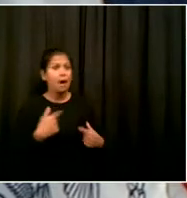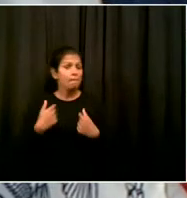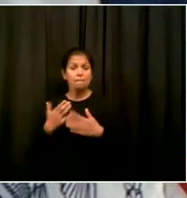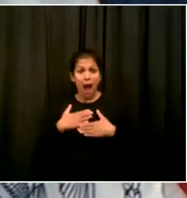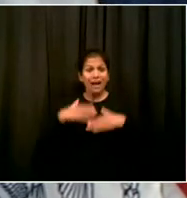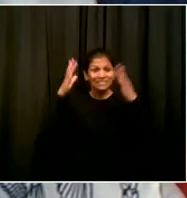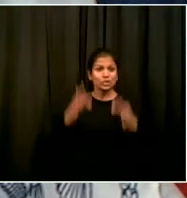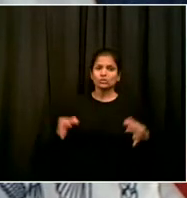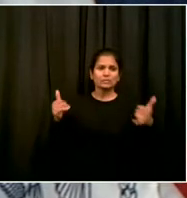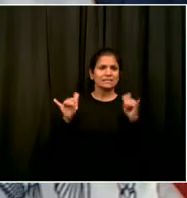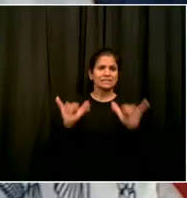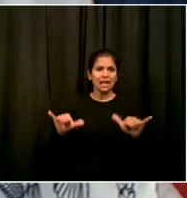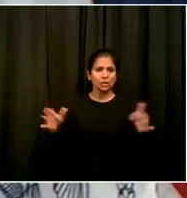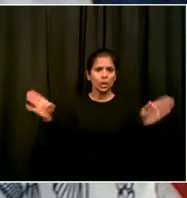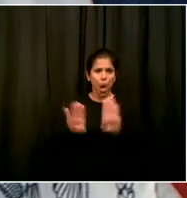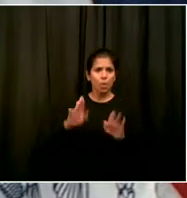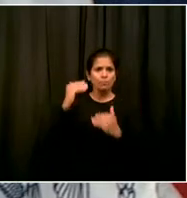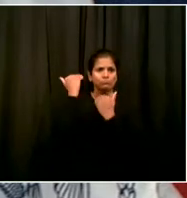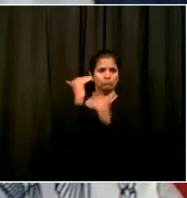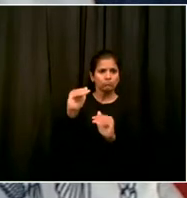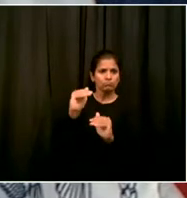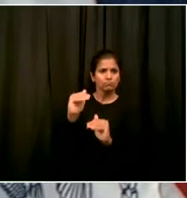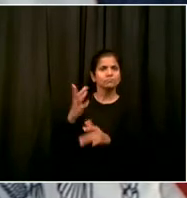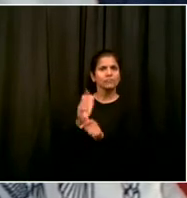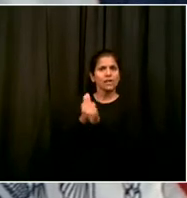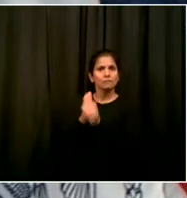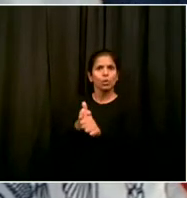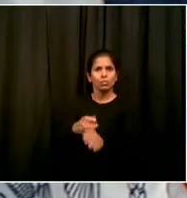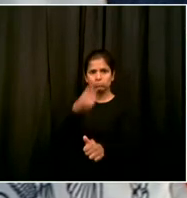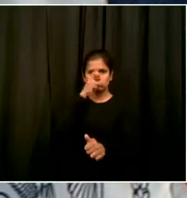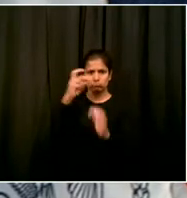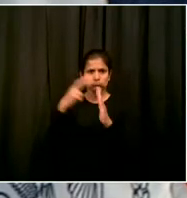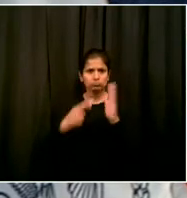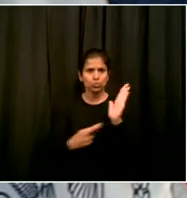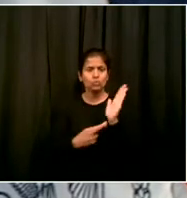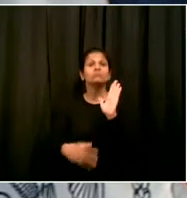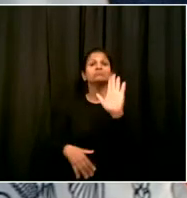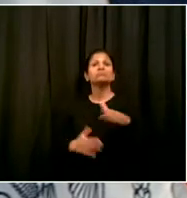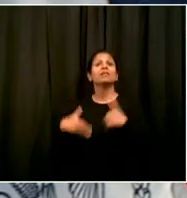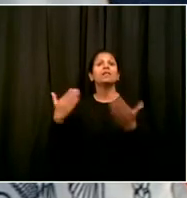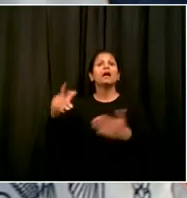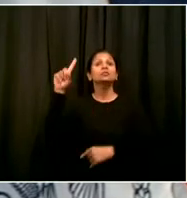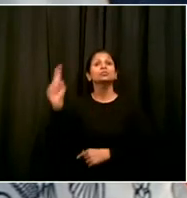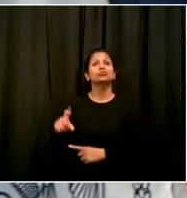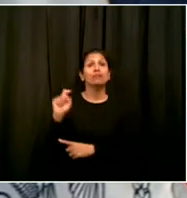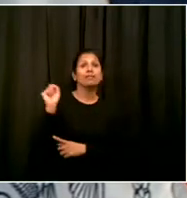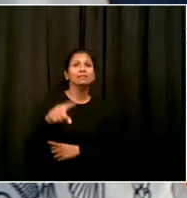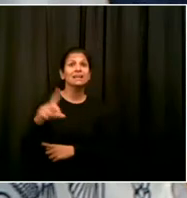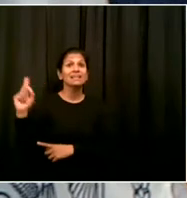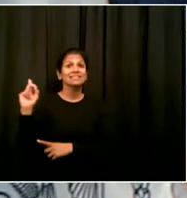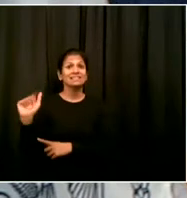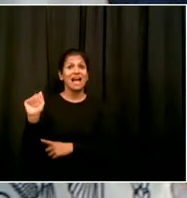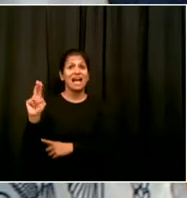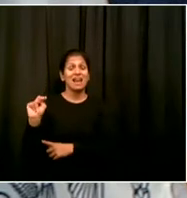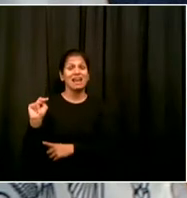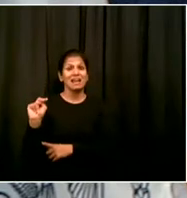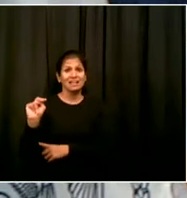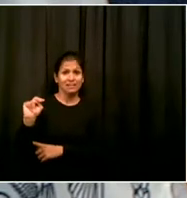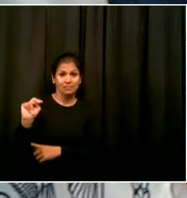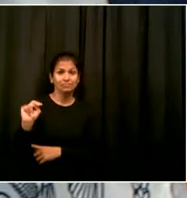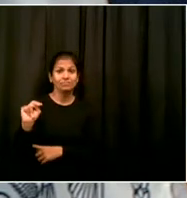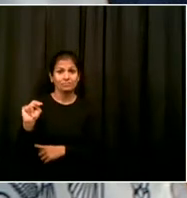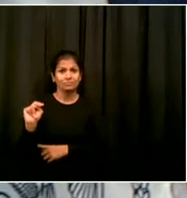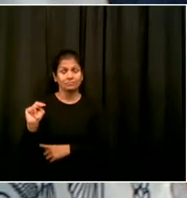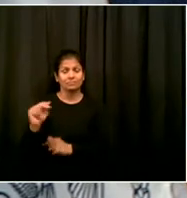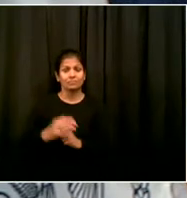Dan? I spoke with some small landlords who say they're experiencing more than 50% vacancies during the pandemic, and they don't see that